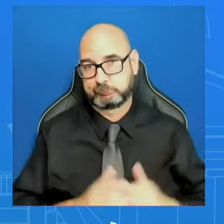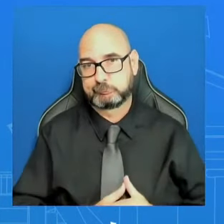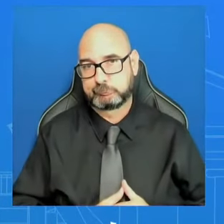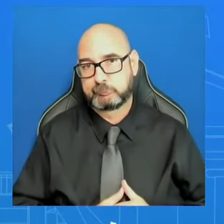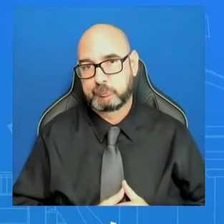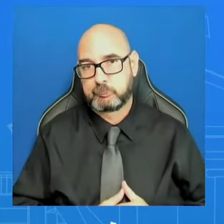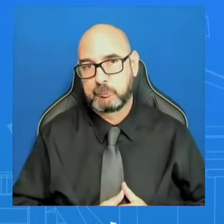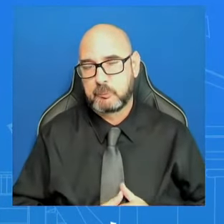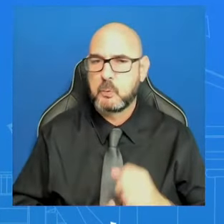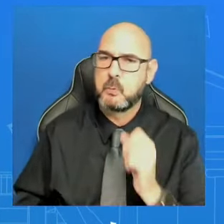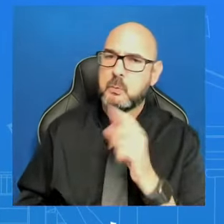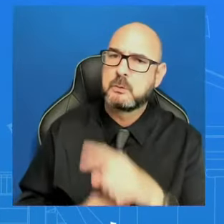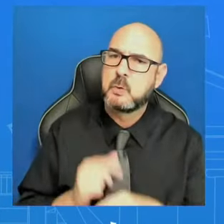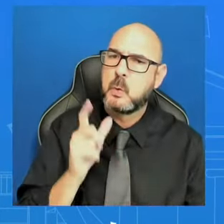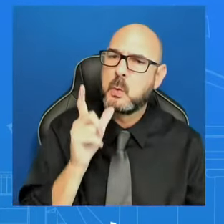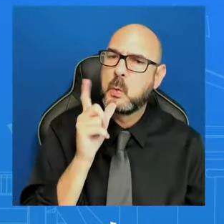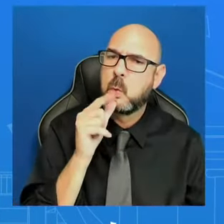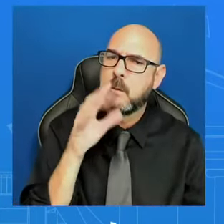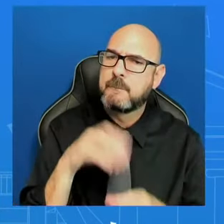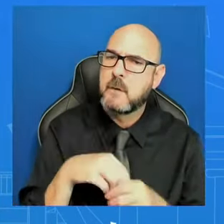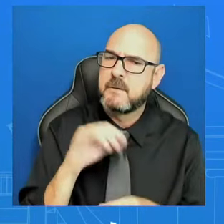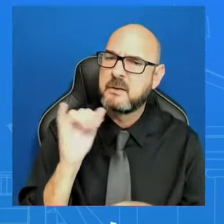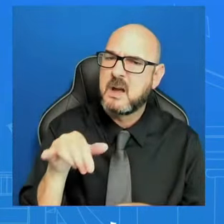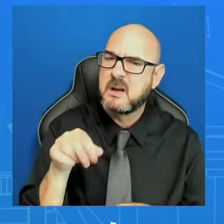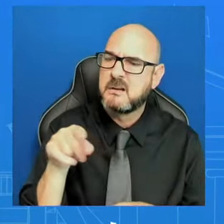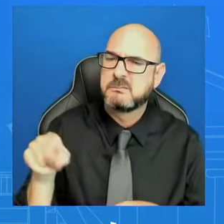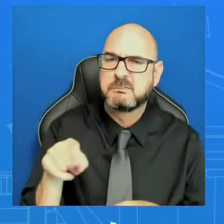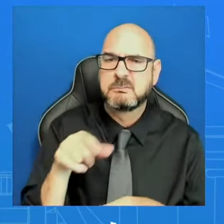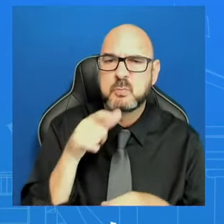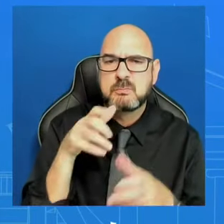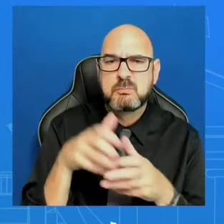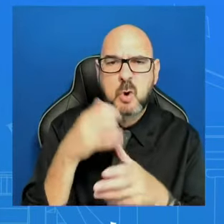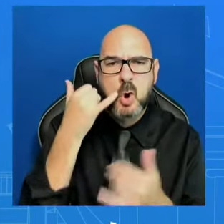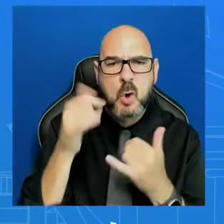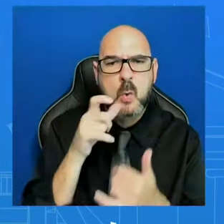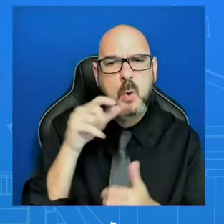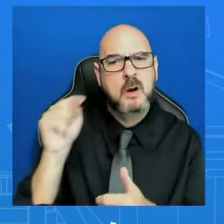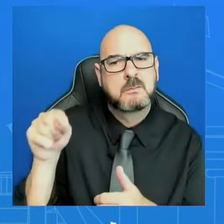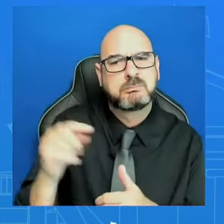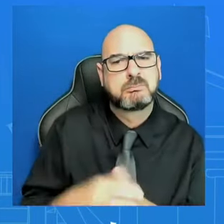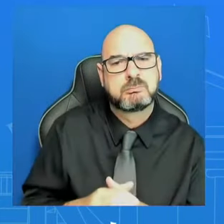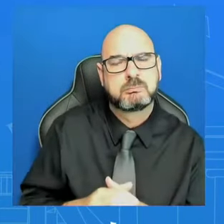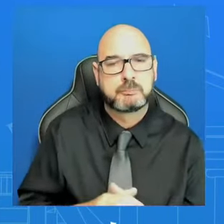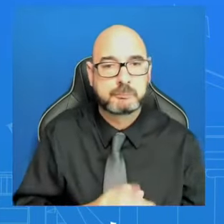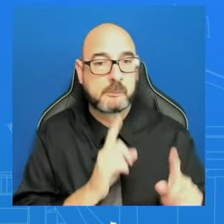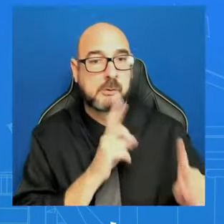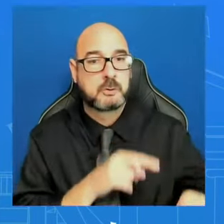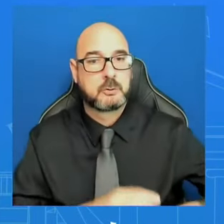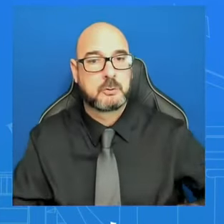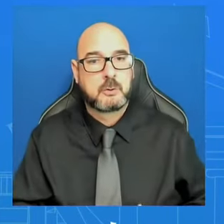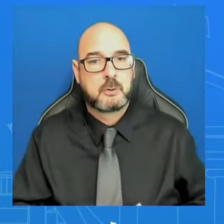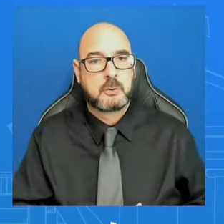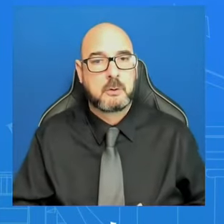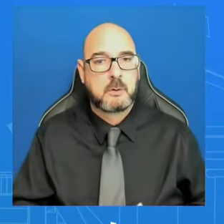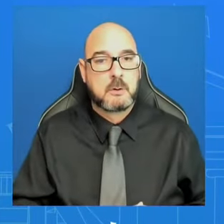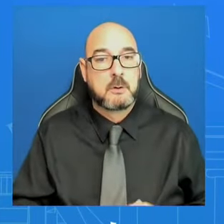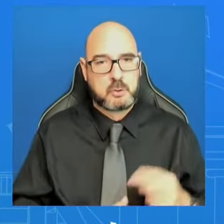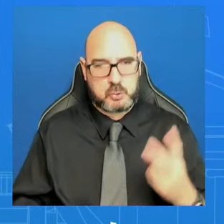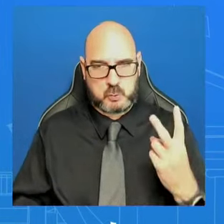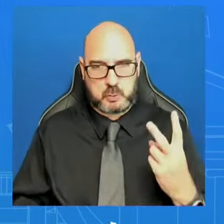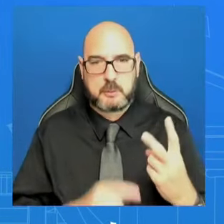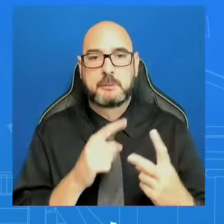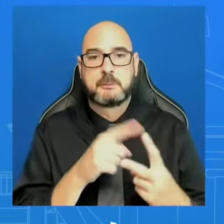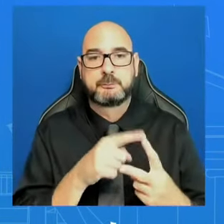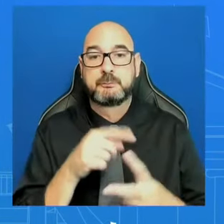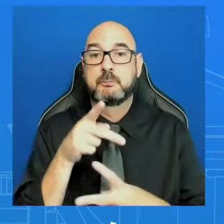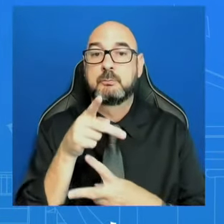a bilateral call between the two leaders, Prime Minister Netanyahu and the president. They were the only two